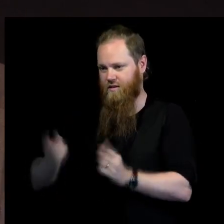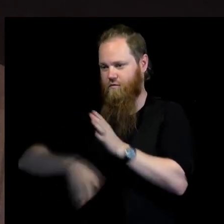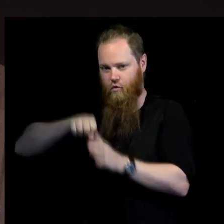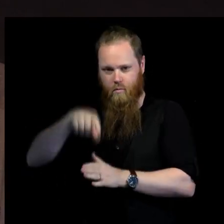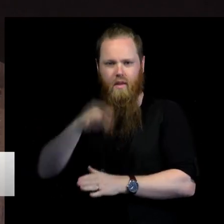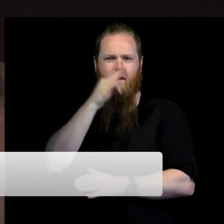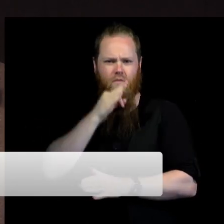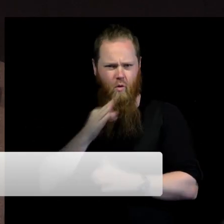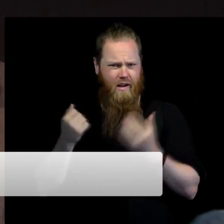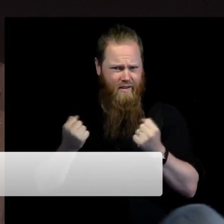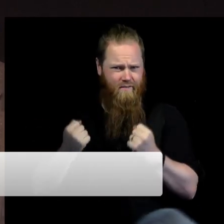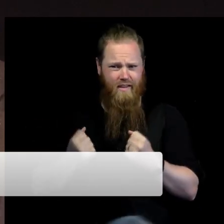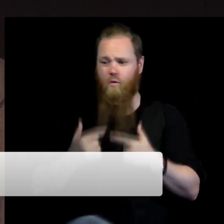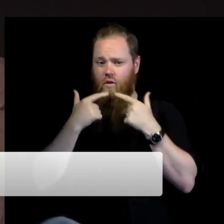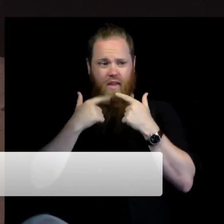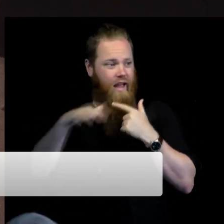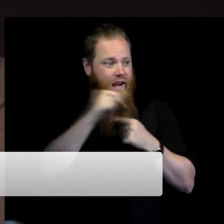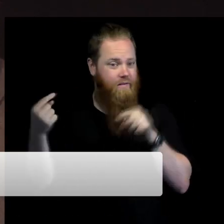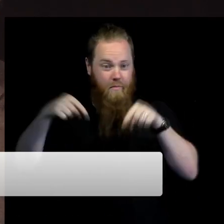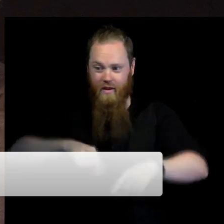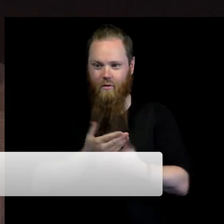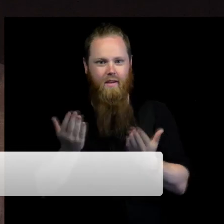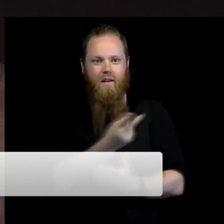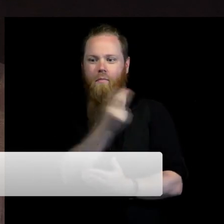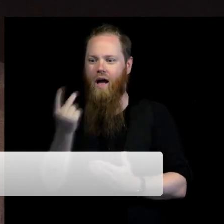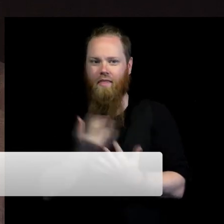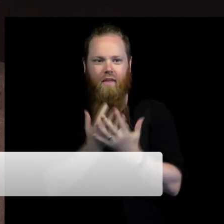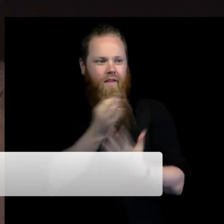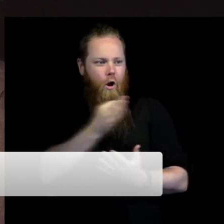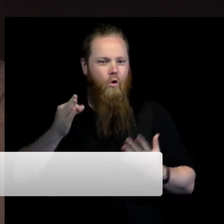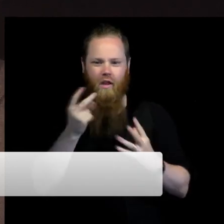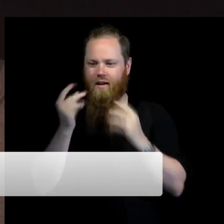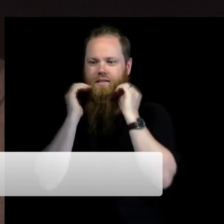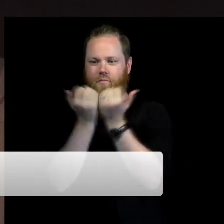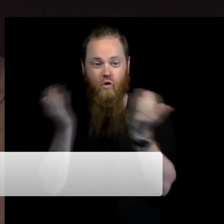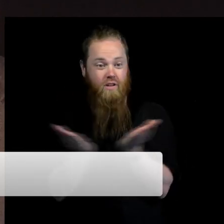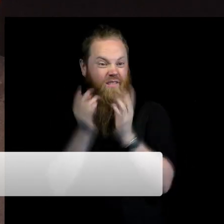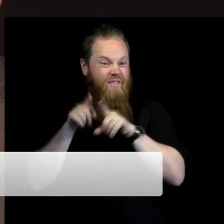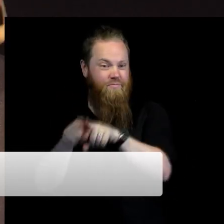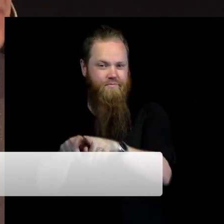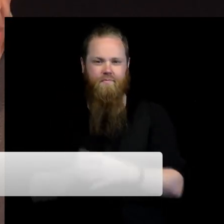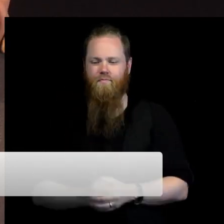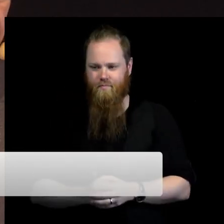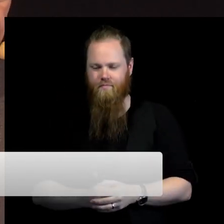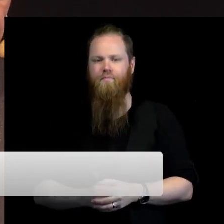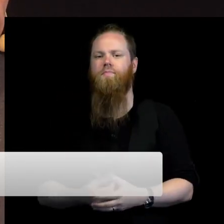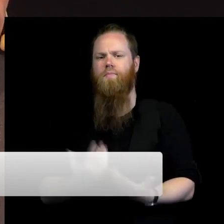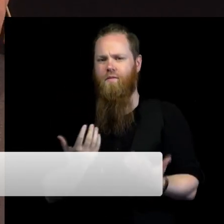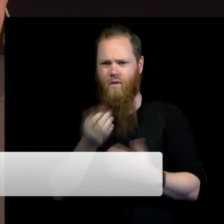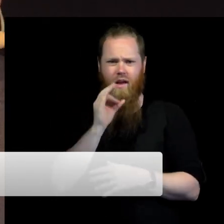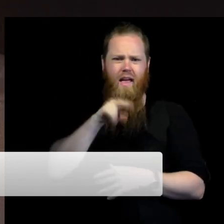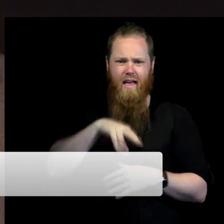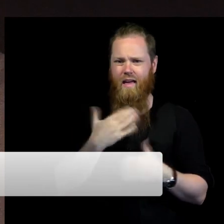the people who decided to come to this tent rather than hundreds of other tents ongoing at the same time. From the United Nations Refugee Agency,